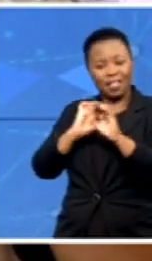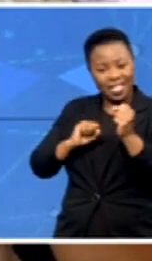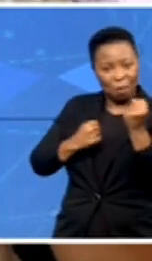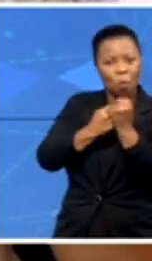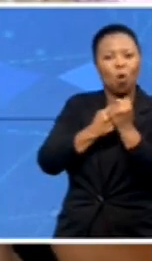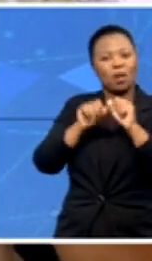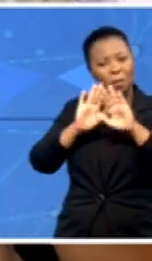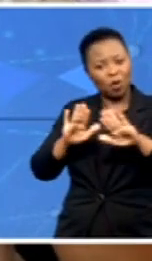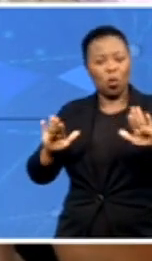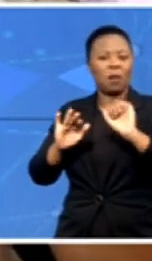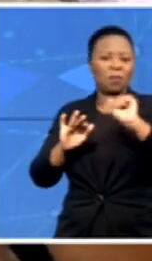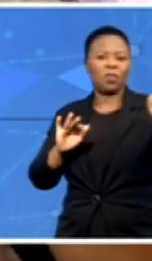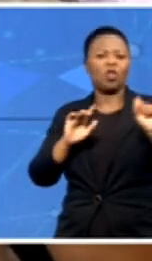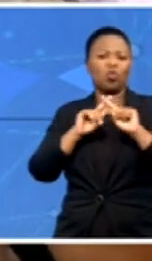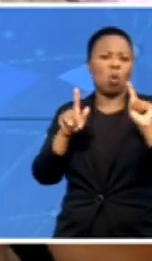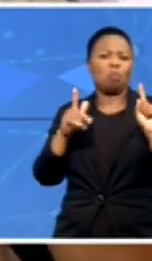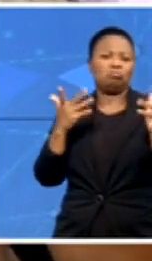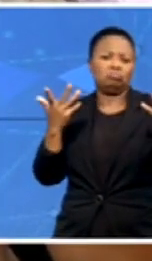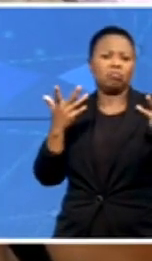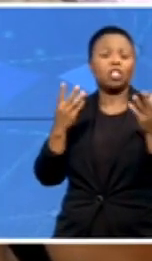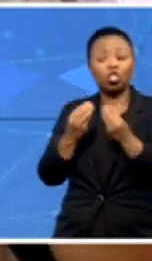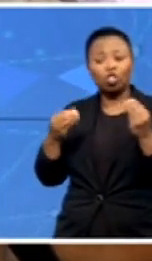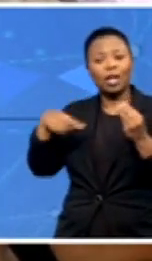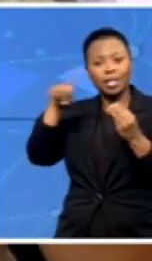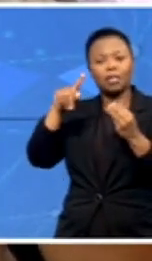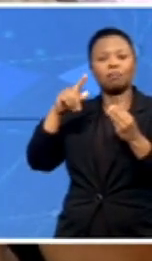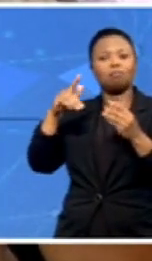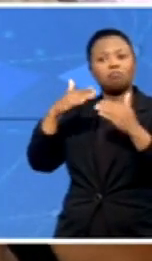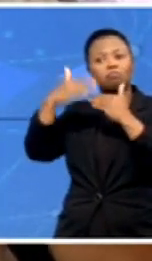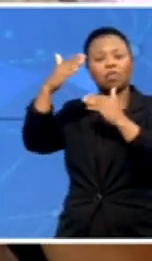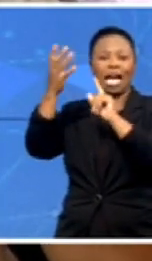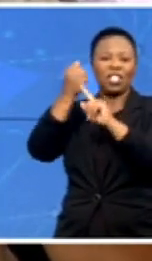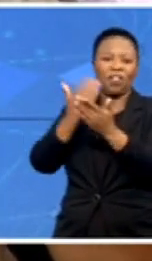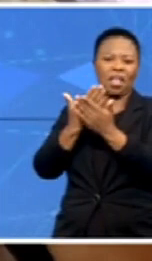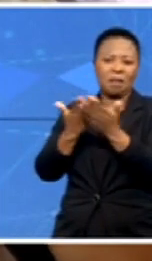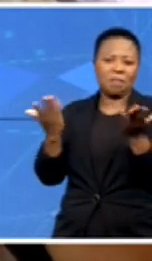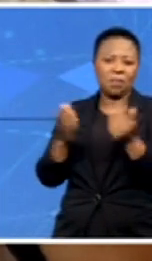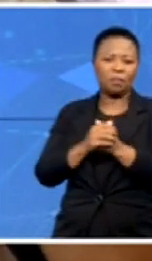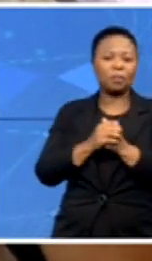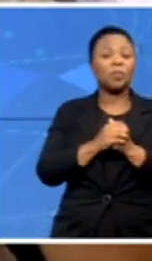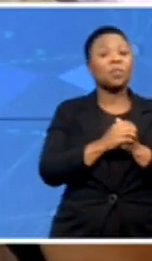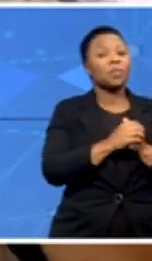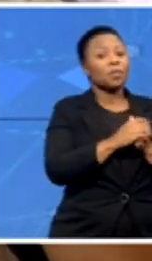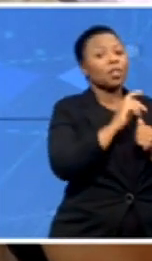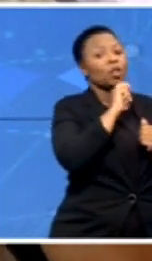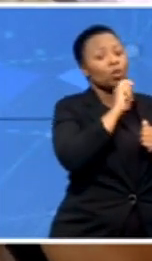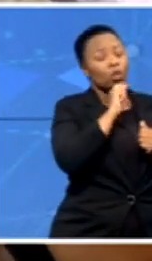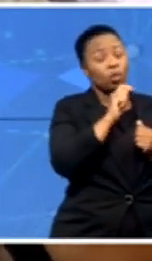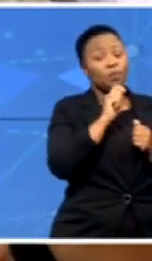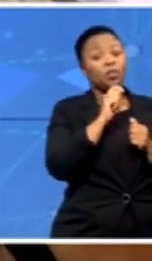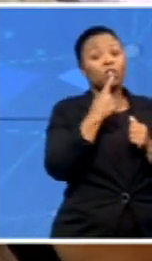and make it in life? Well, Reg, I can tell you there is no, for parenting, there is no one-on-one handbook